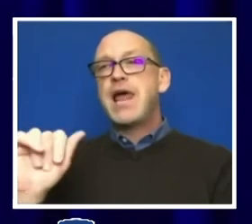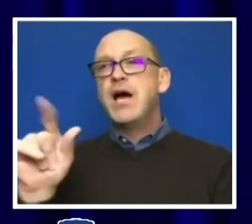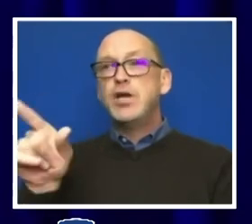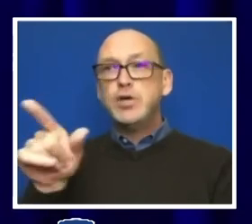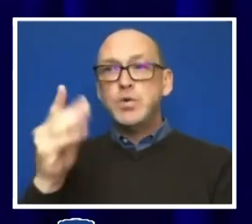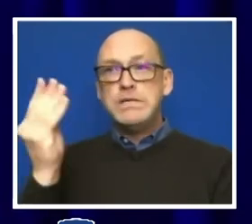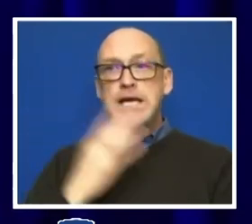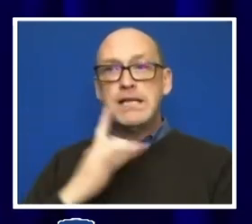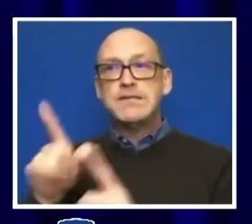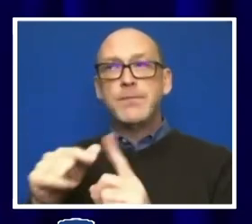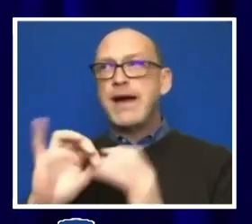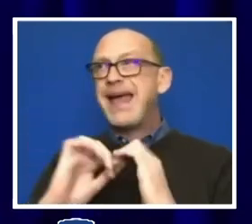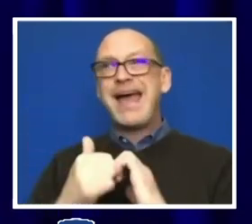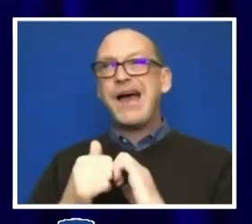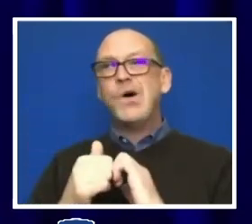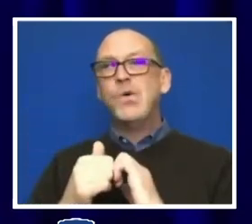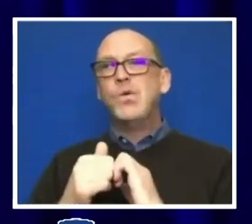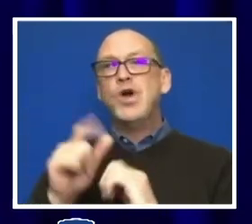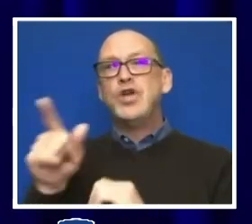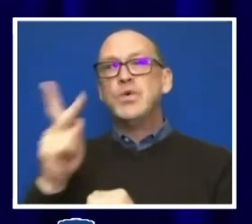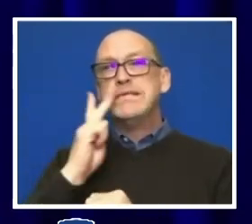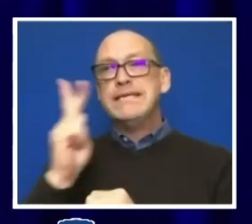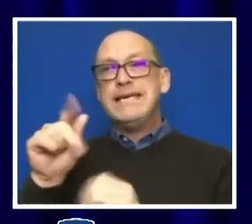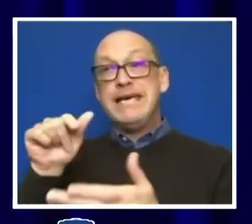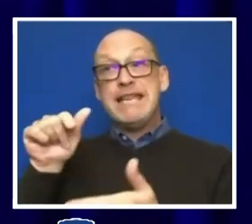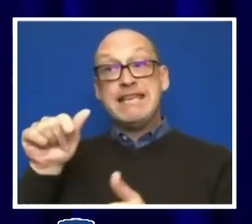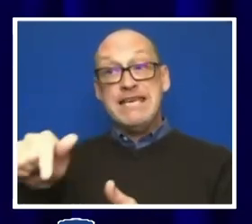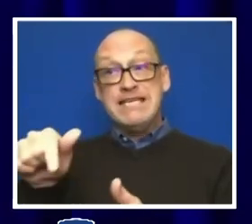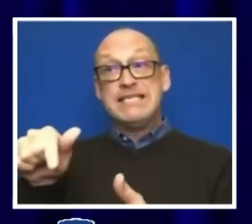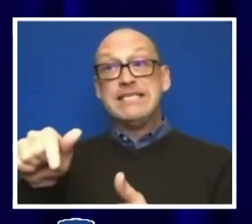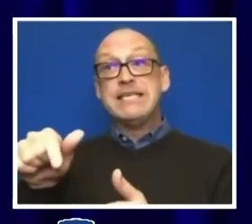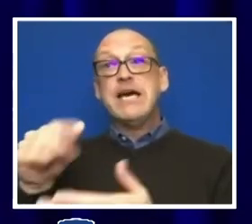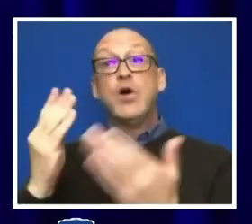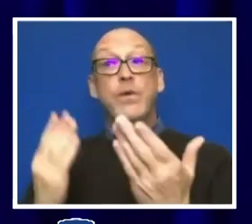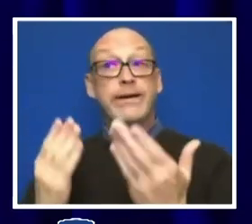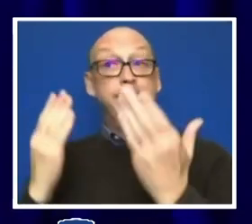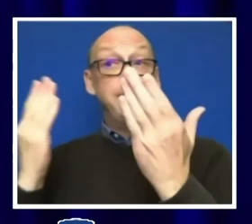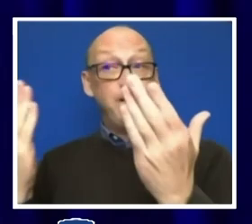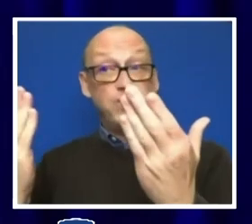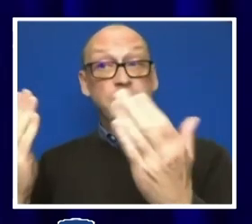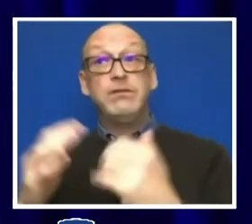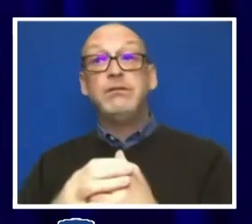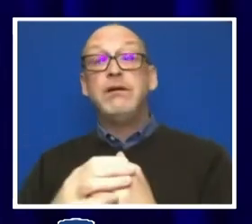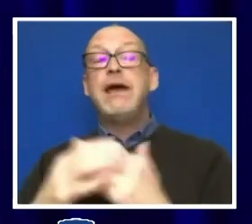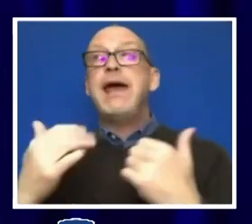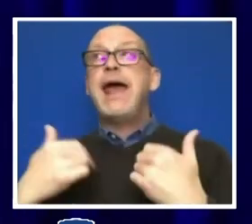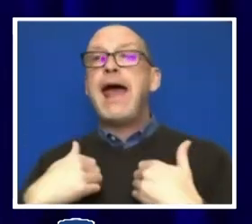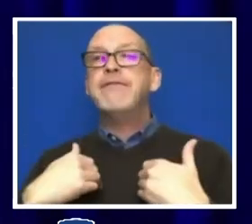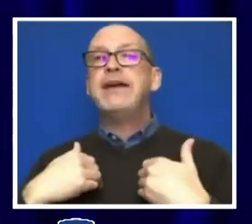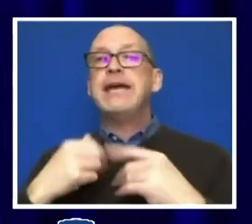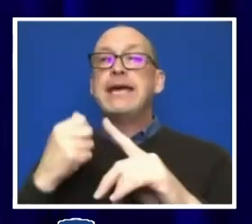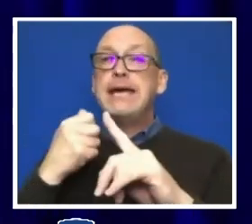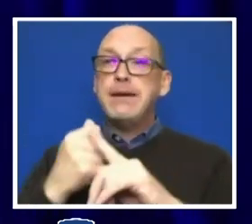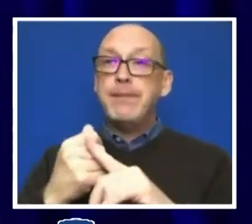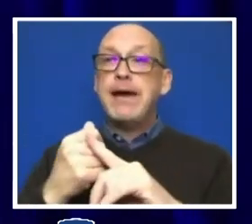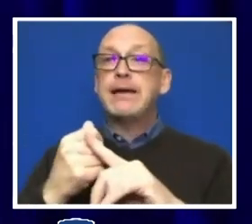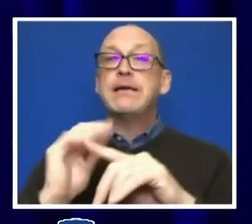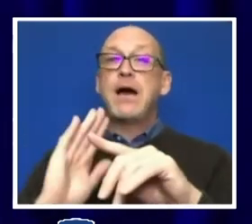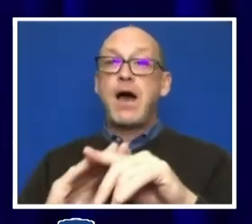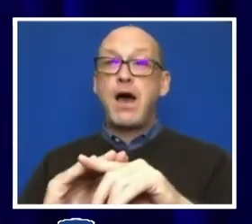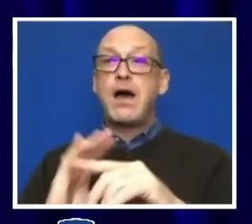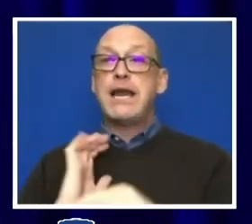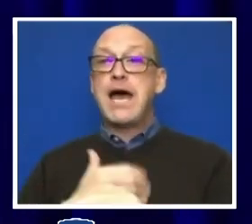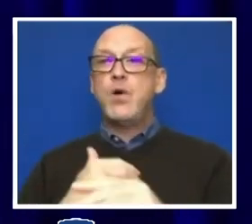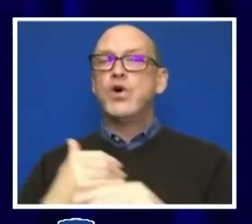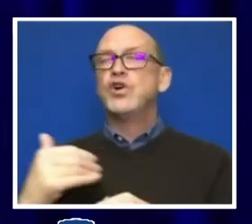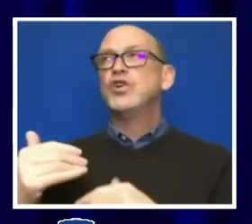bit about how you see this recommendation having an impact on our sense of